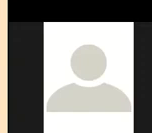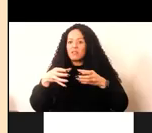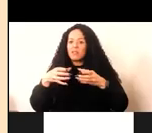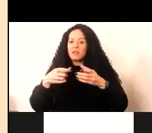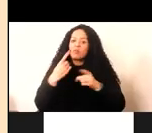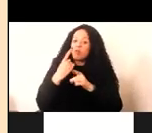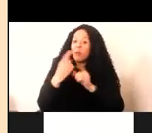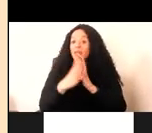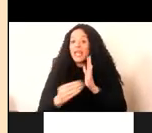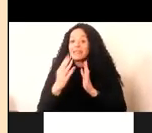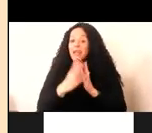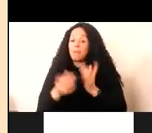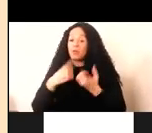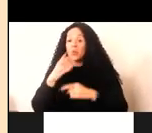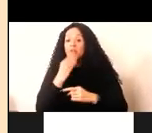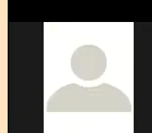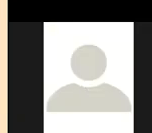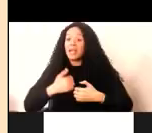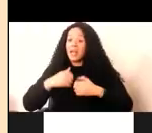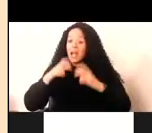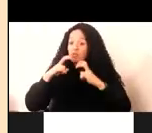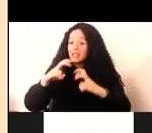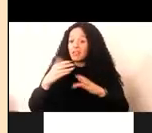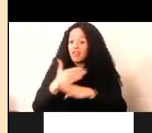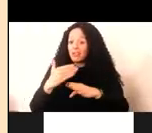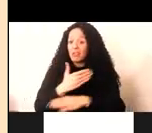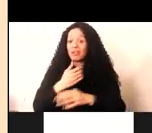examples we used in our research activities.